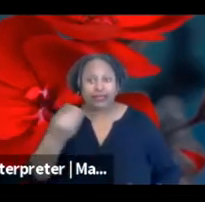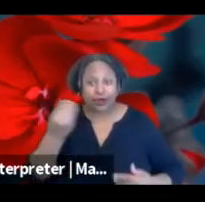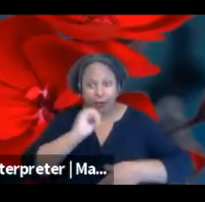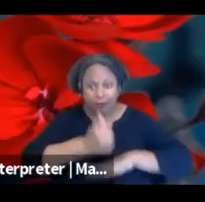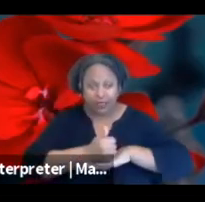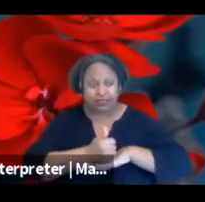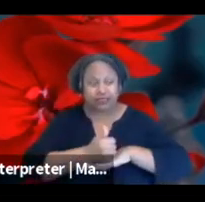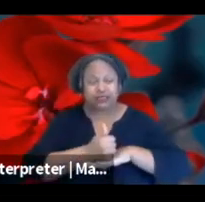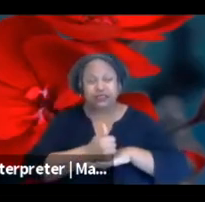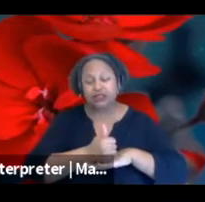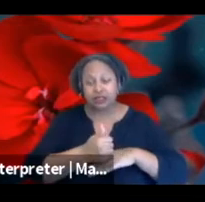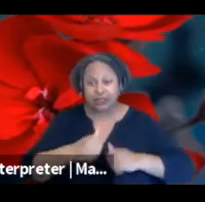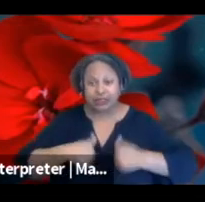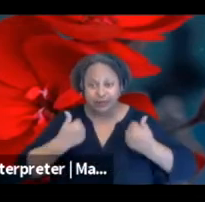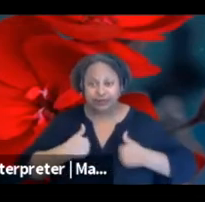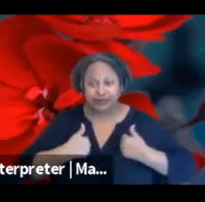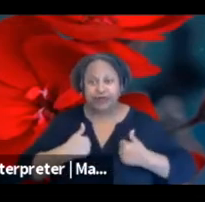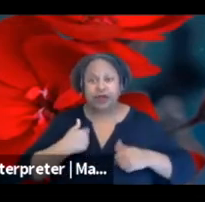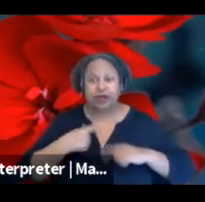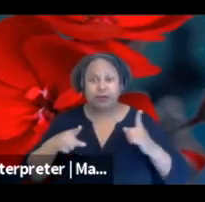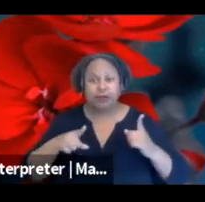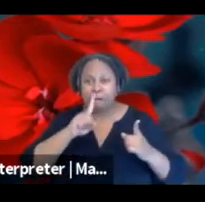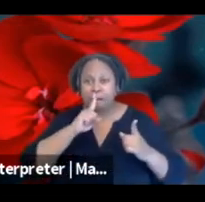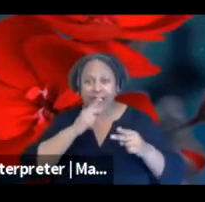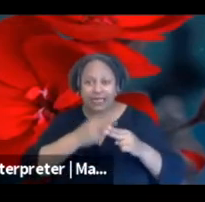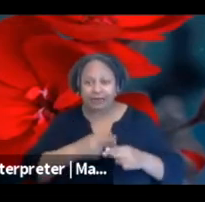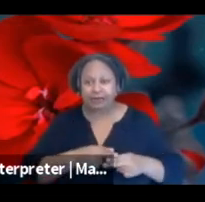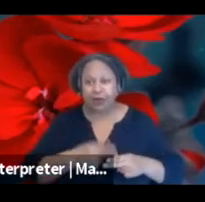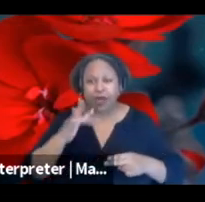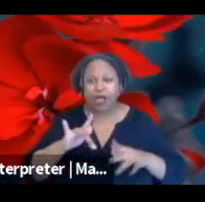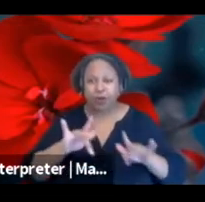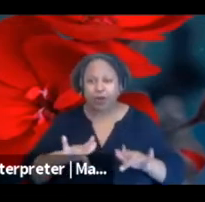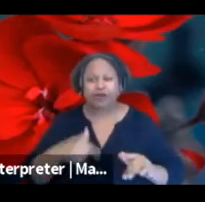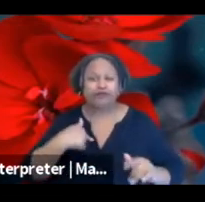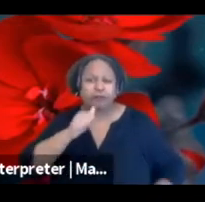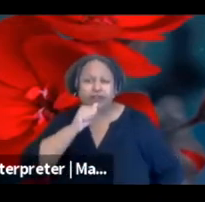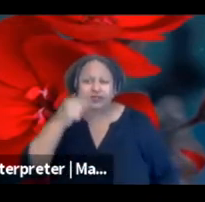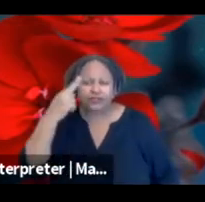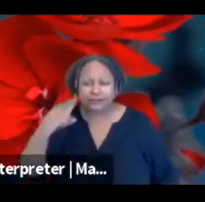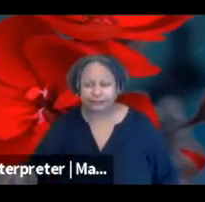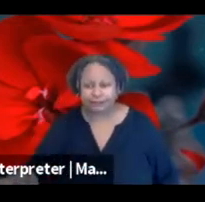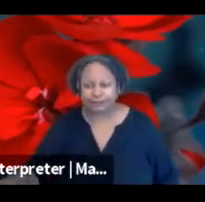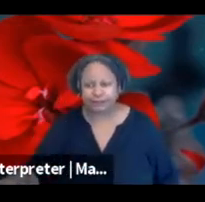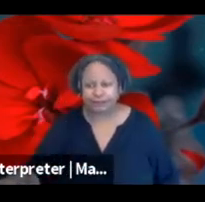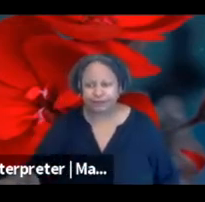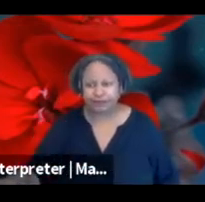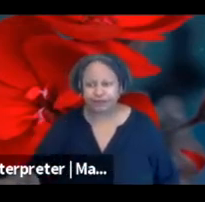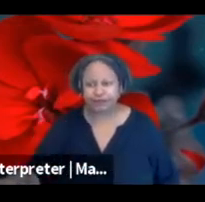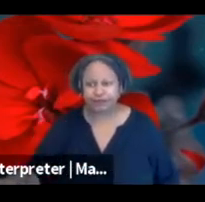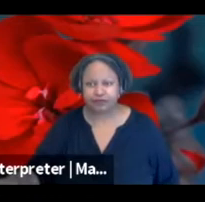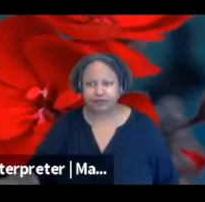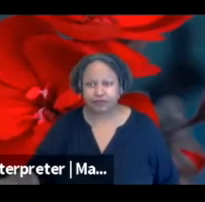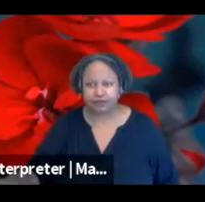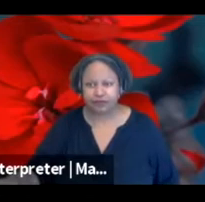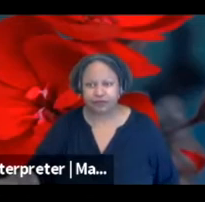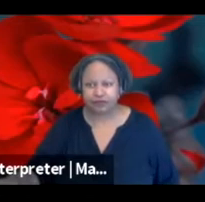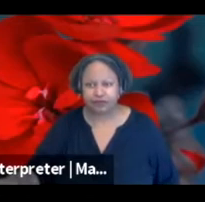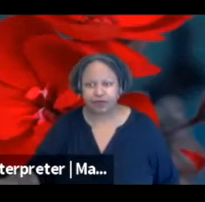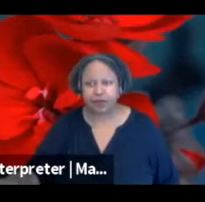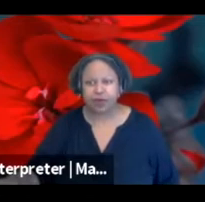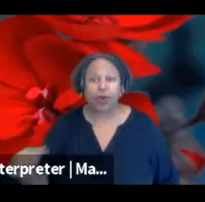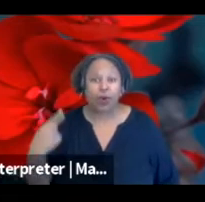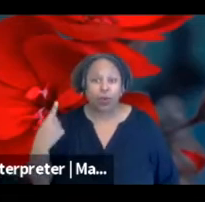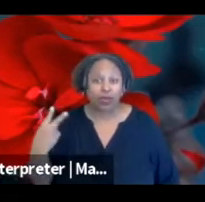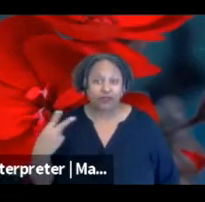However, I'm just excluding names because it's being recorded for privacy sake. However, one of us is a Toronto